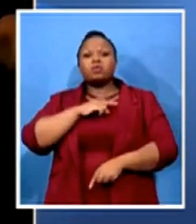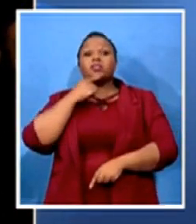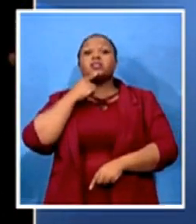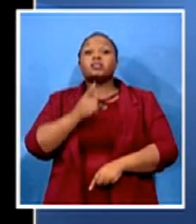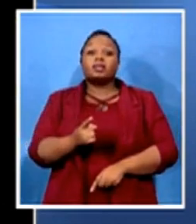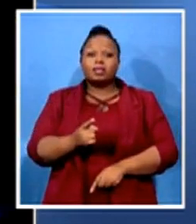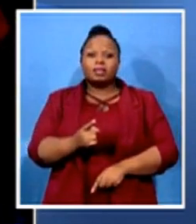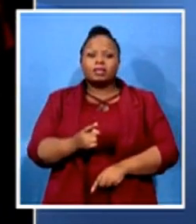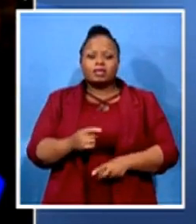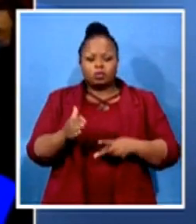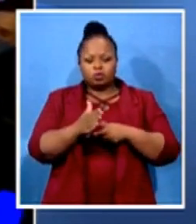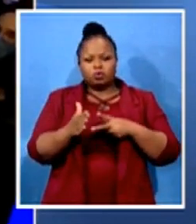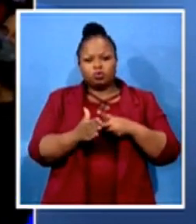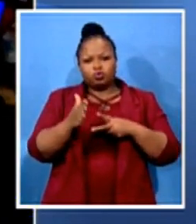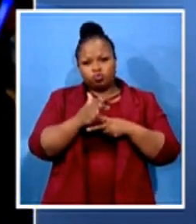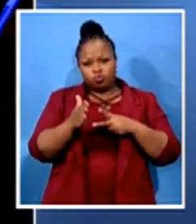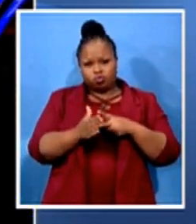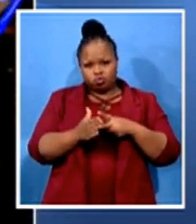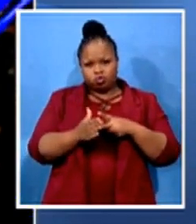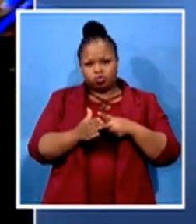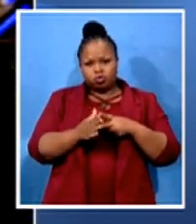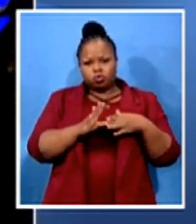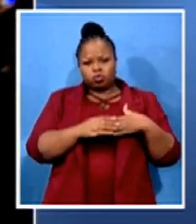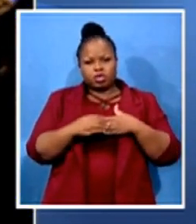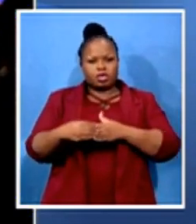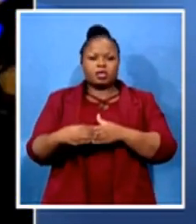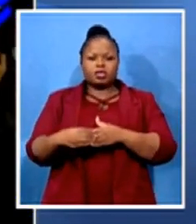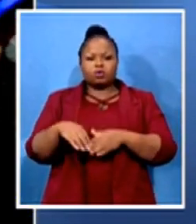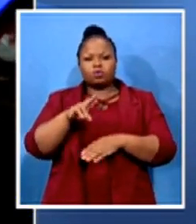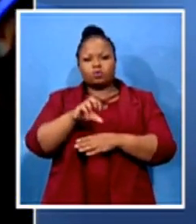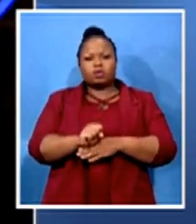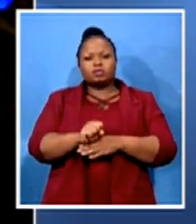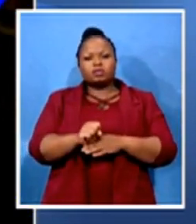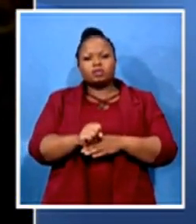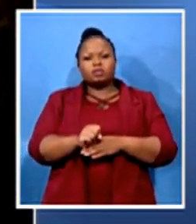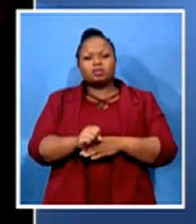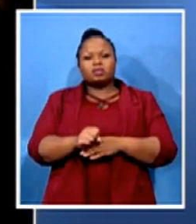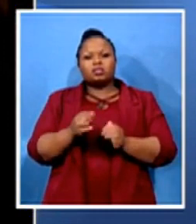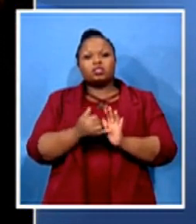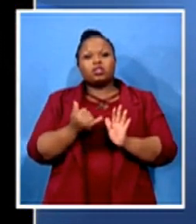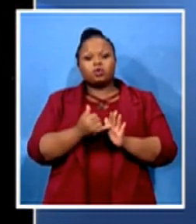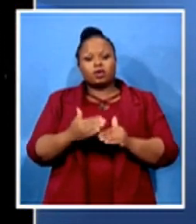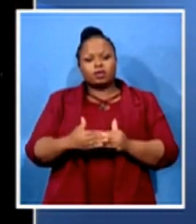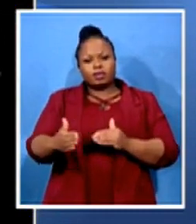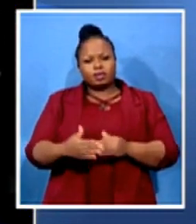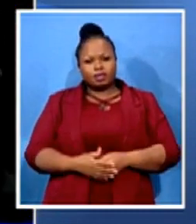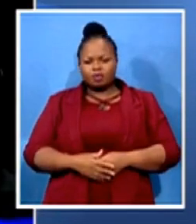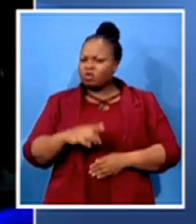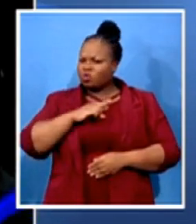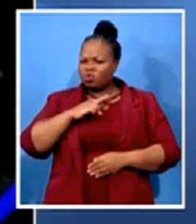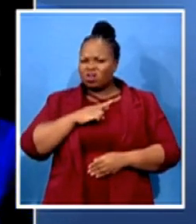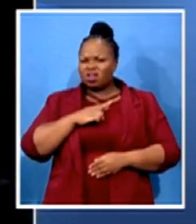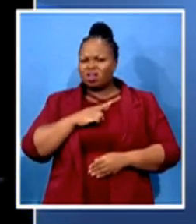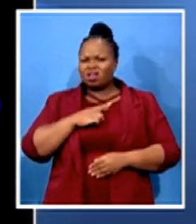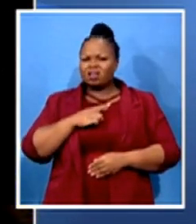leading the United States of America in January. Because she's got first-hand experience.